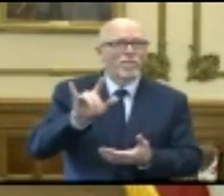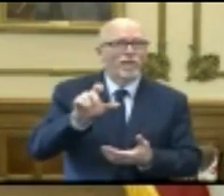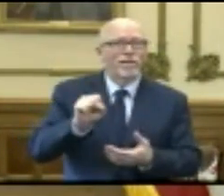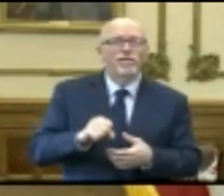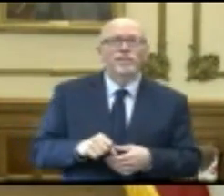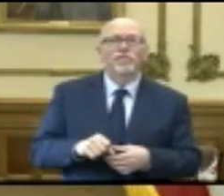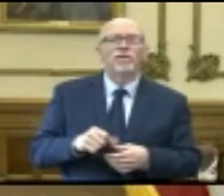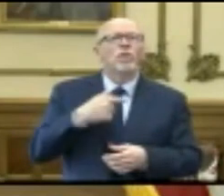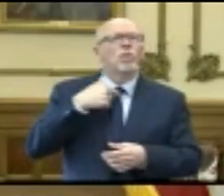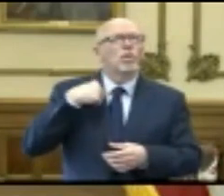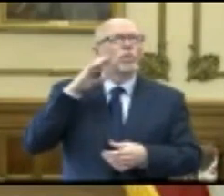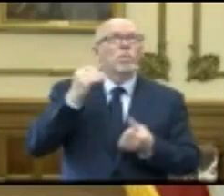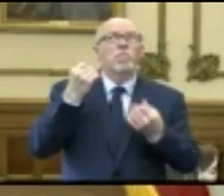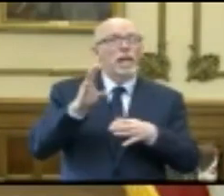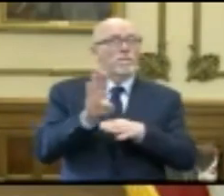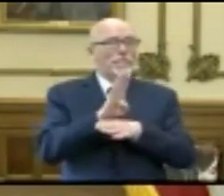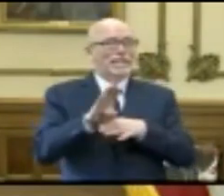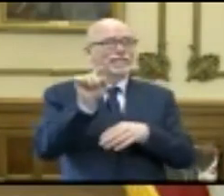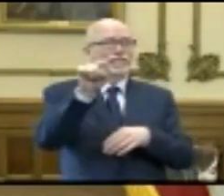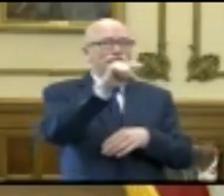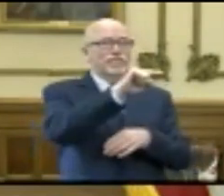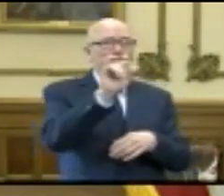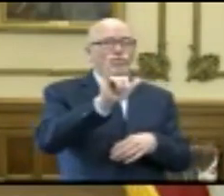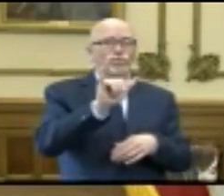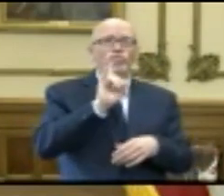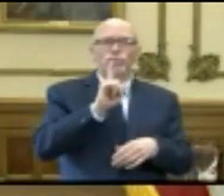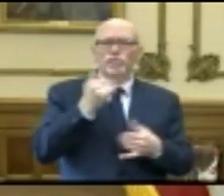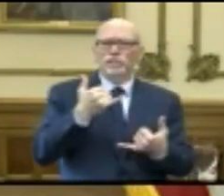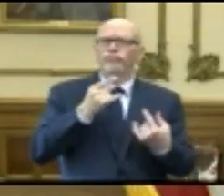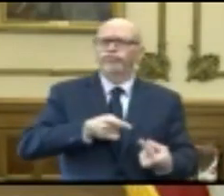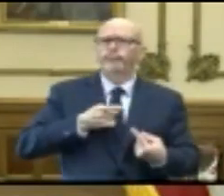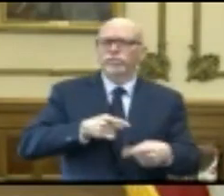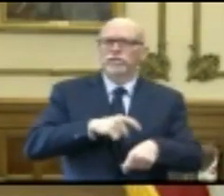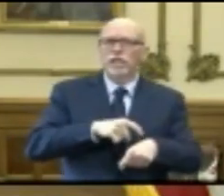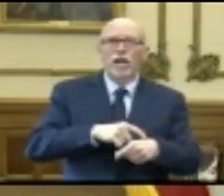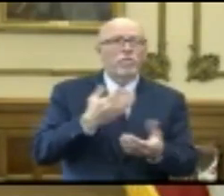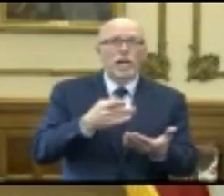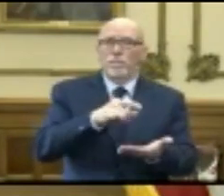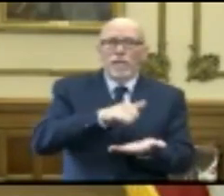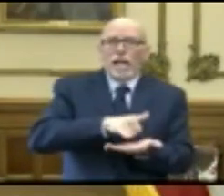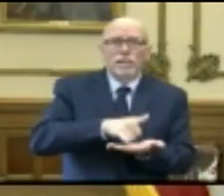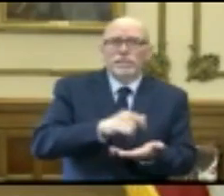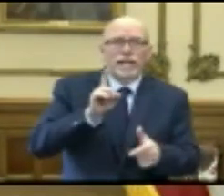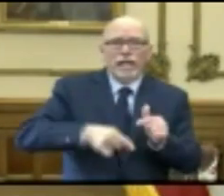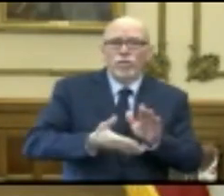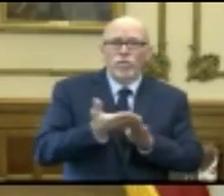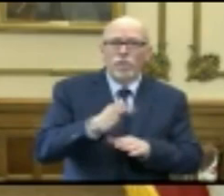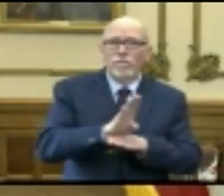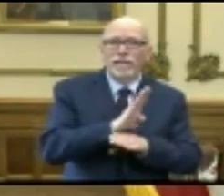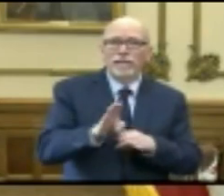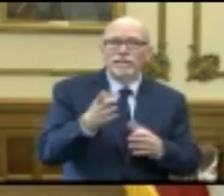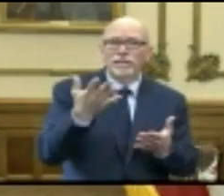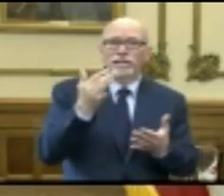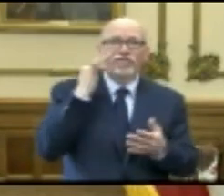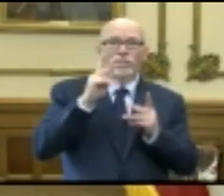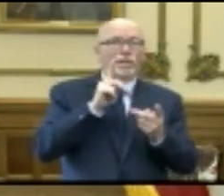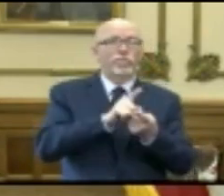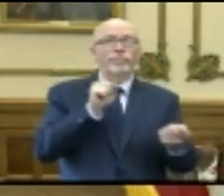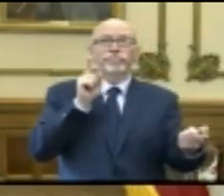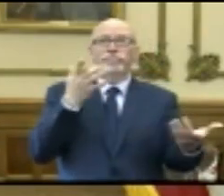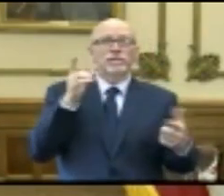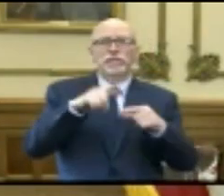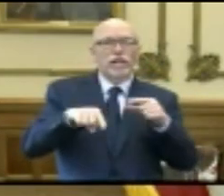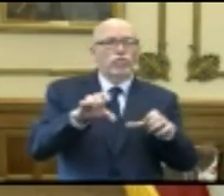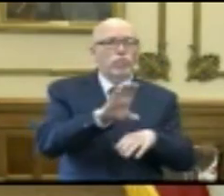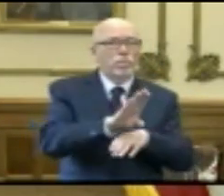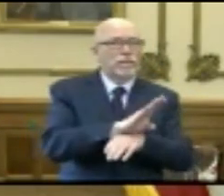that with so many of our businesses, it's incredibly difficult, if not impossible, to do business when one is social distancing. So